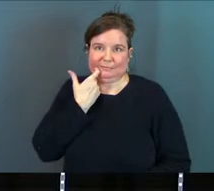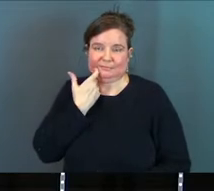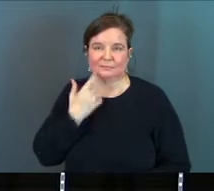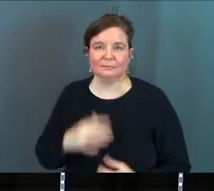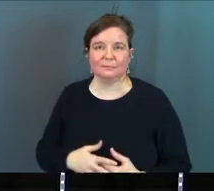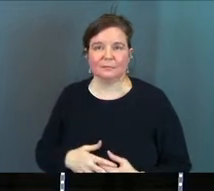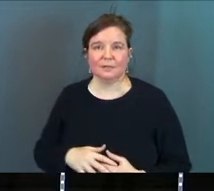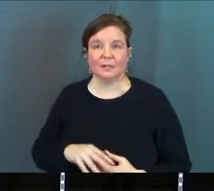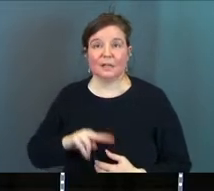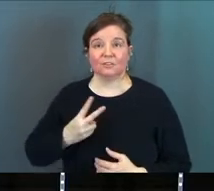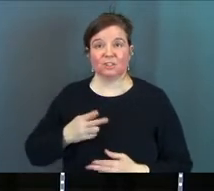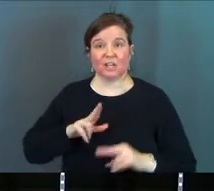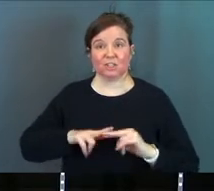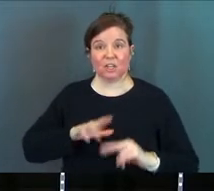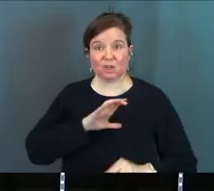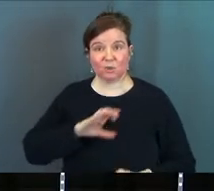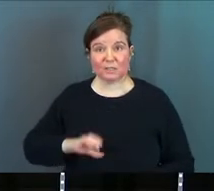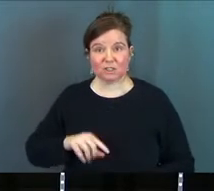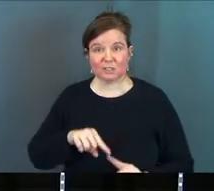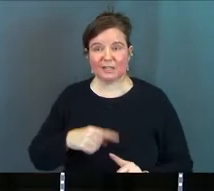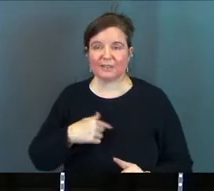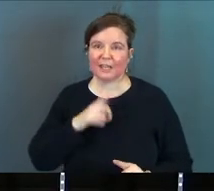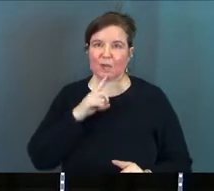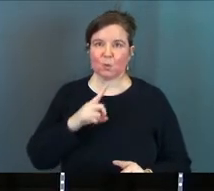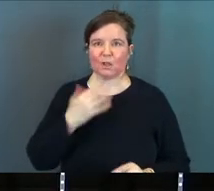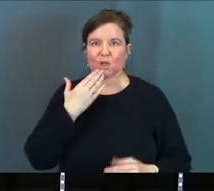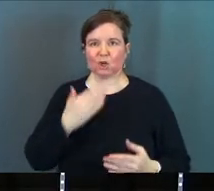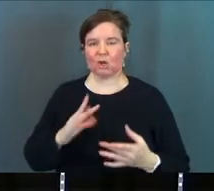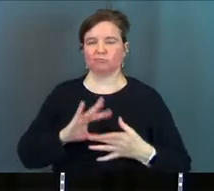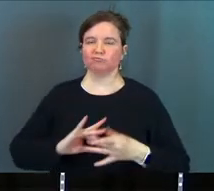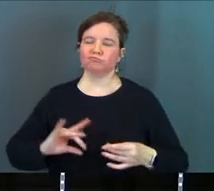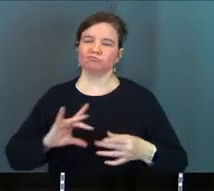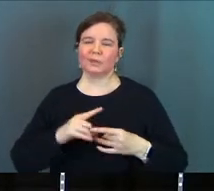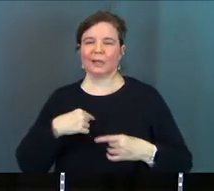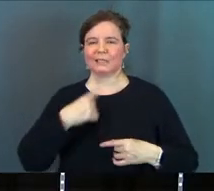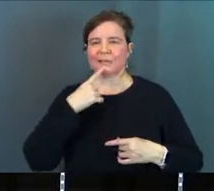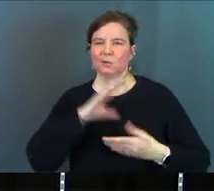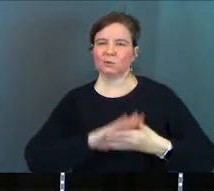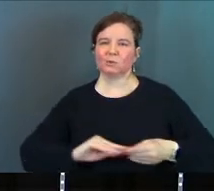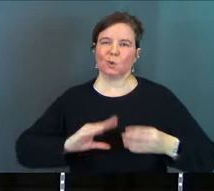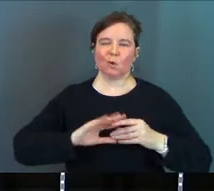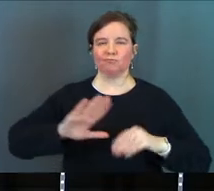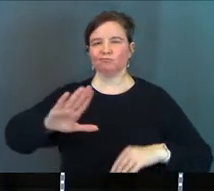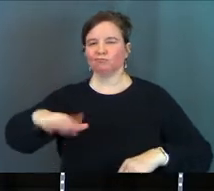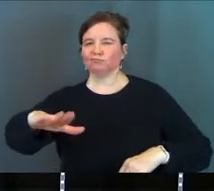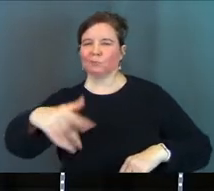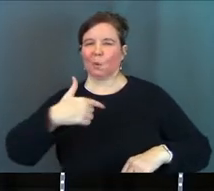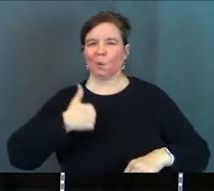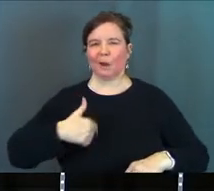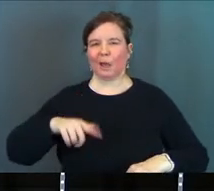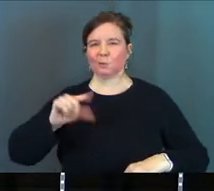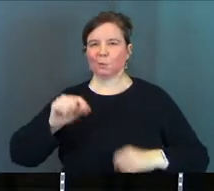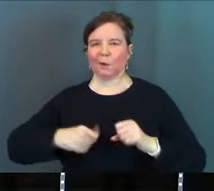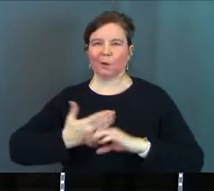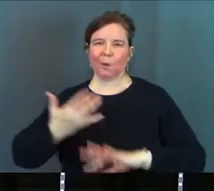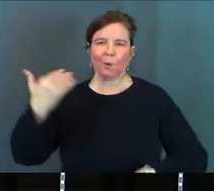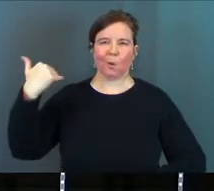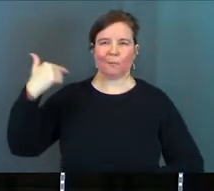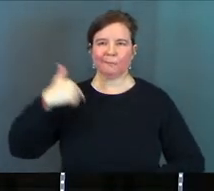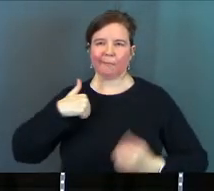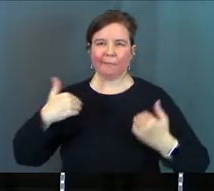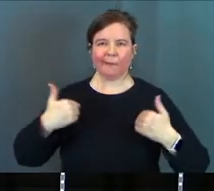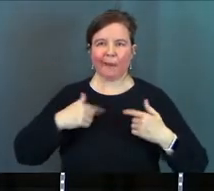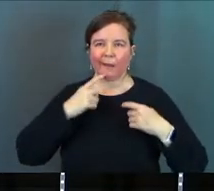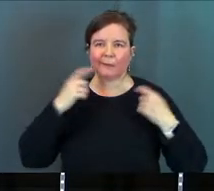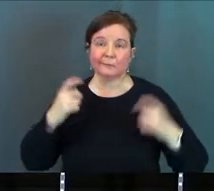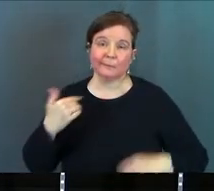second chair Christians they get really good at telling you their story and when I was 20 years ago I